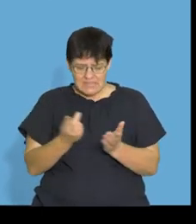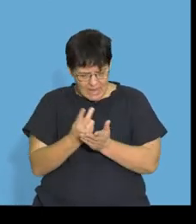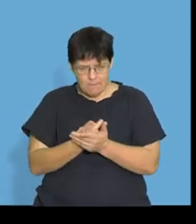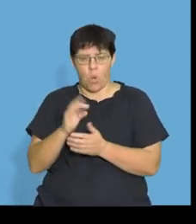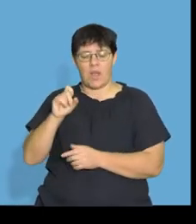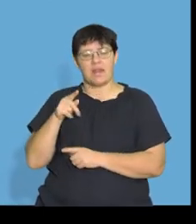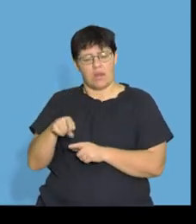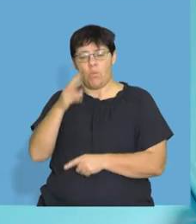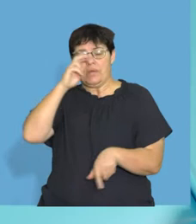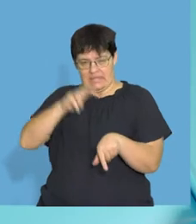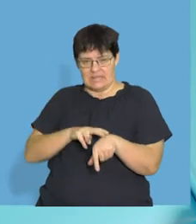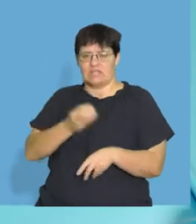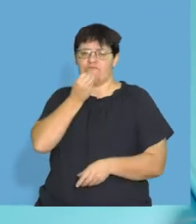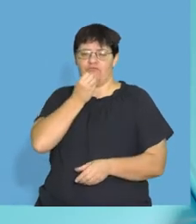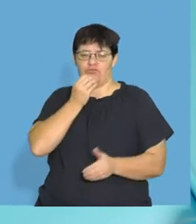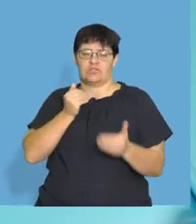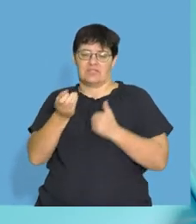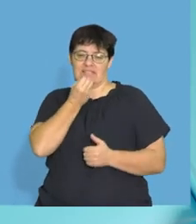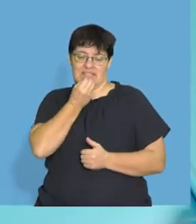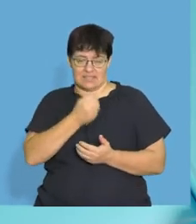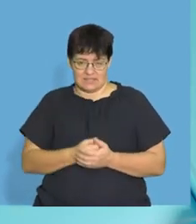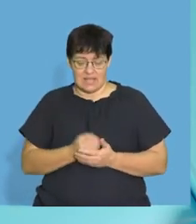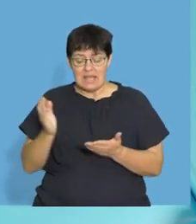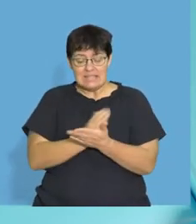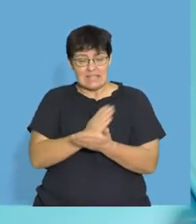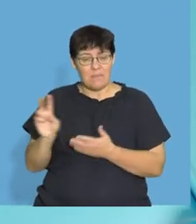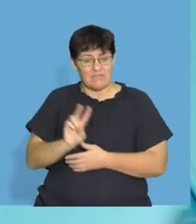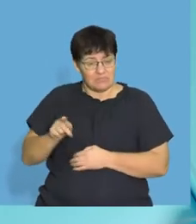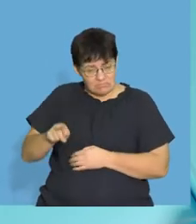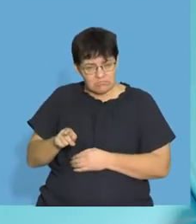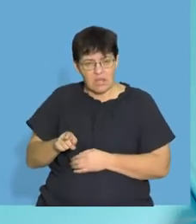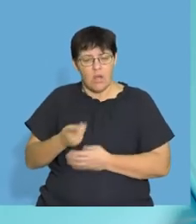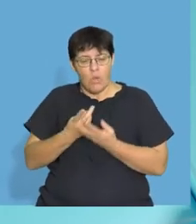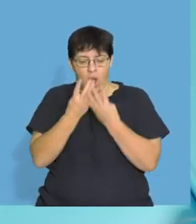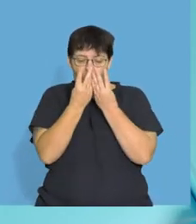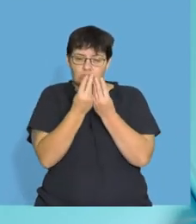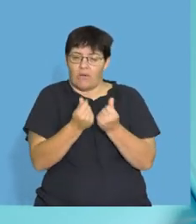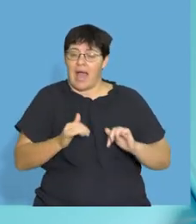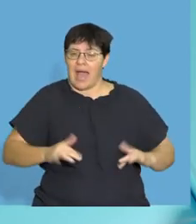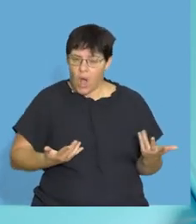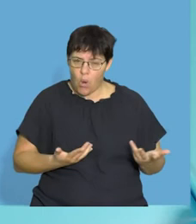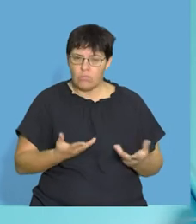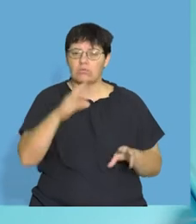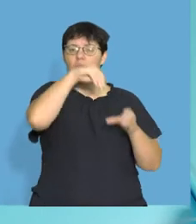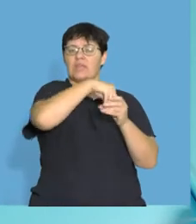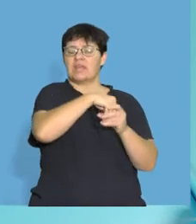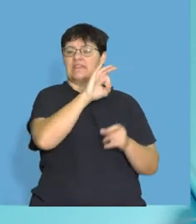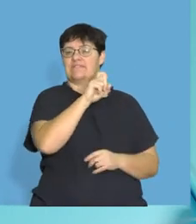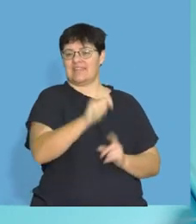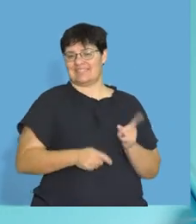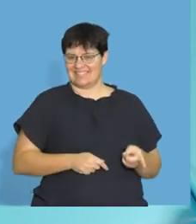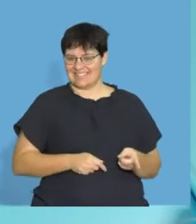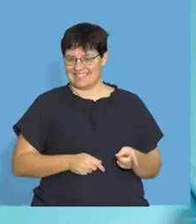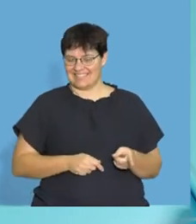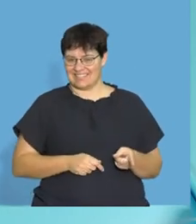organic nutrients that we need in our diet. And some of the vitamins, we dissolve in the fat. And that simply means that we